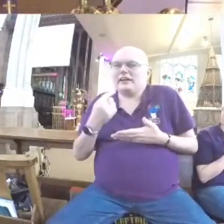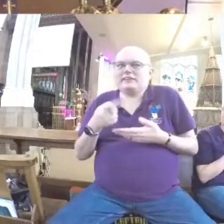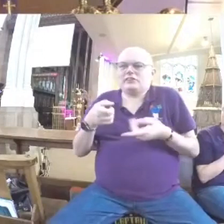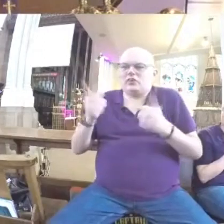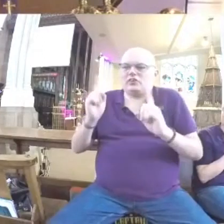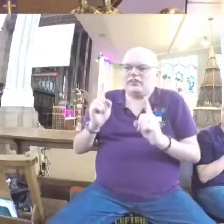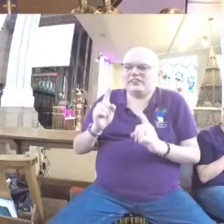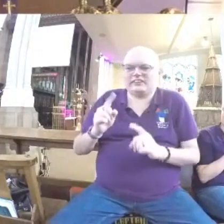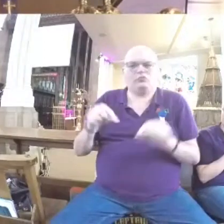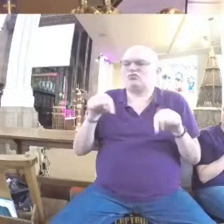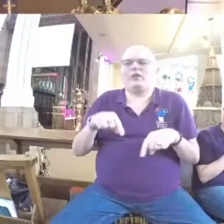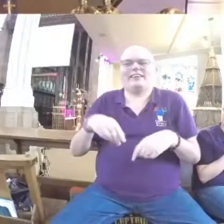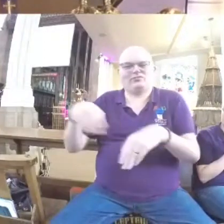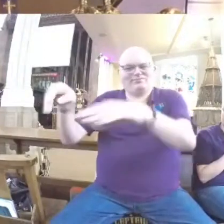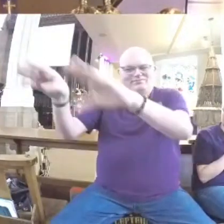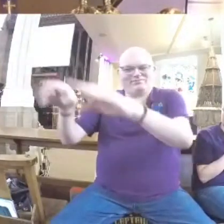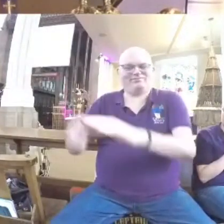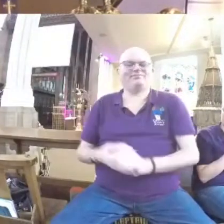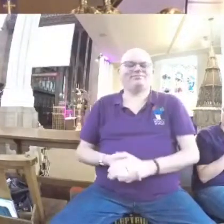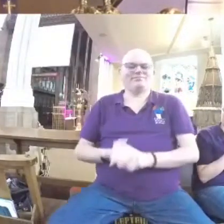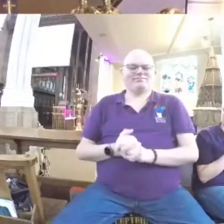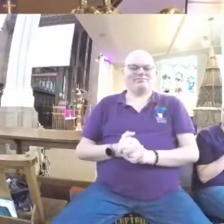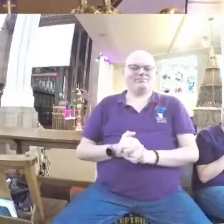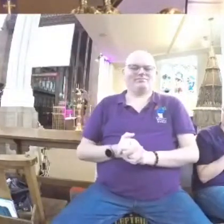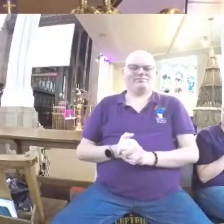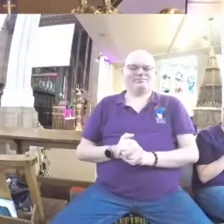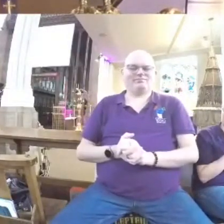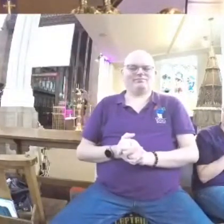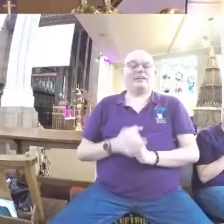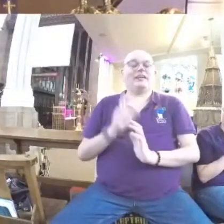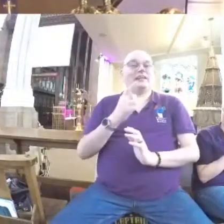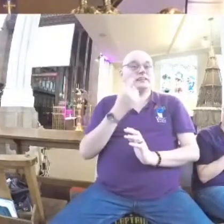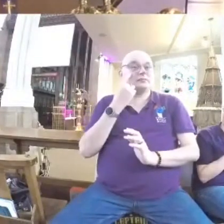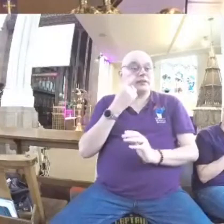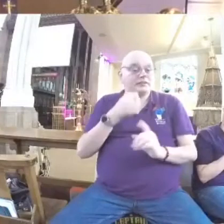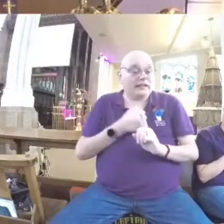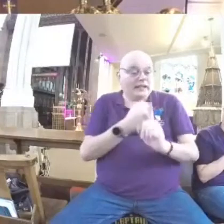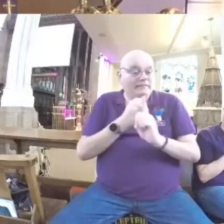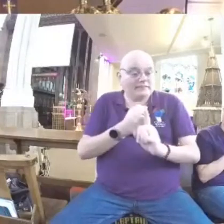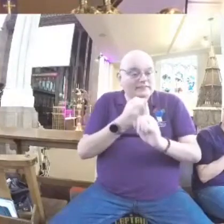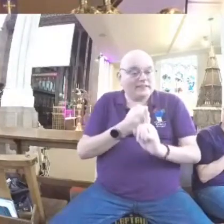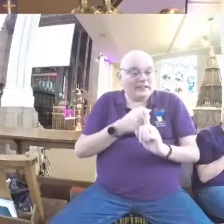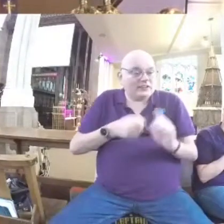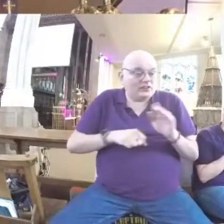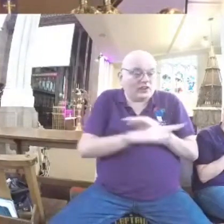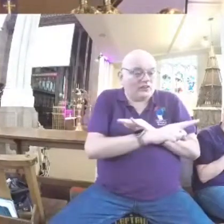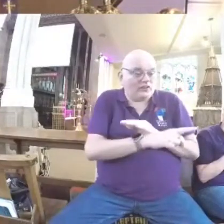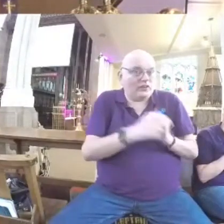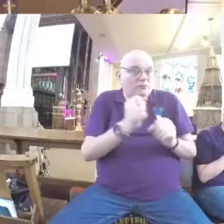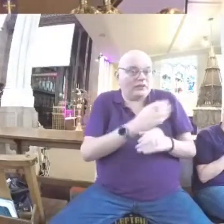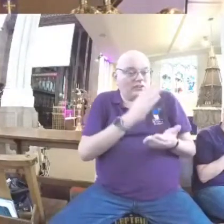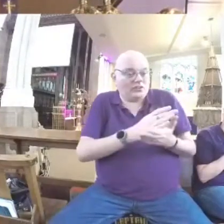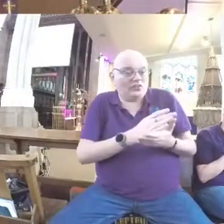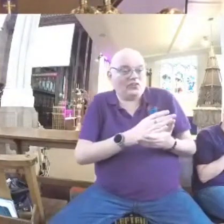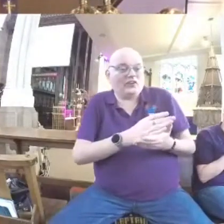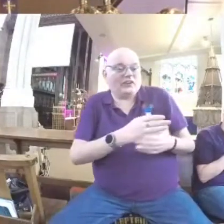and sends them to look elsewhere. She then helps the spies to escape, making a deal with them to save her and her